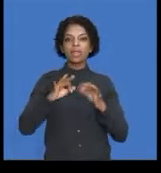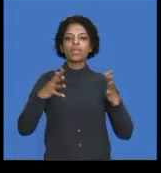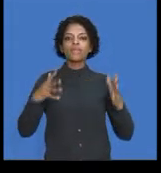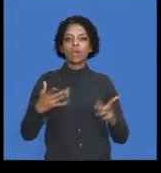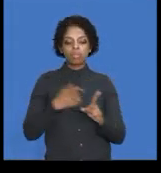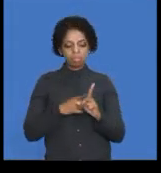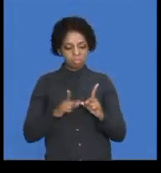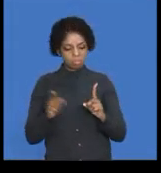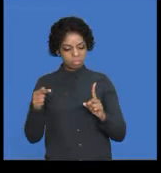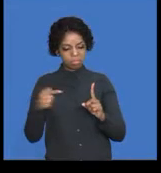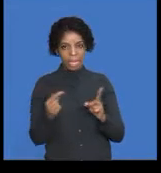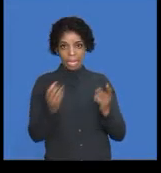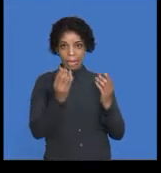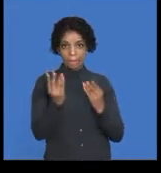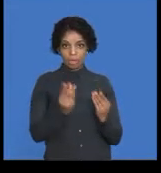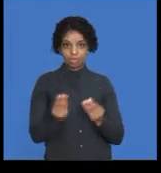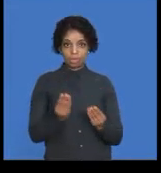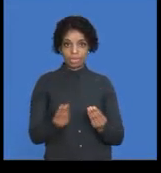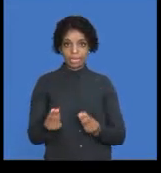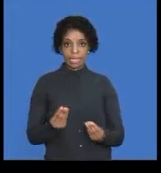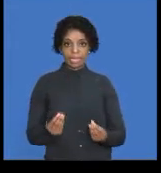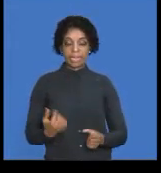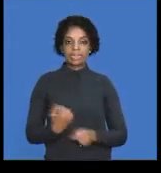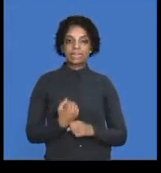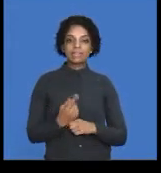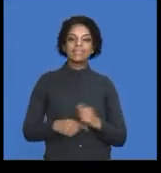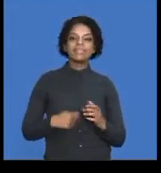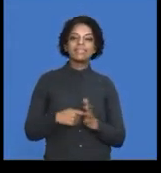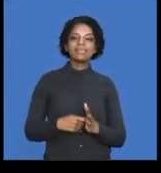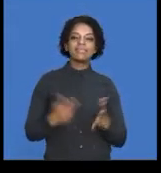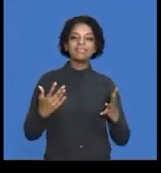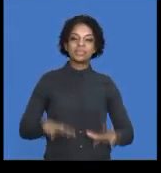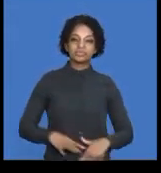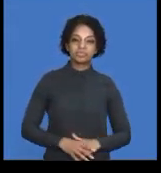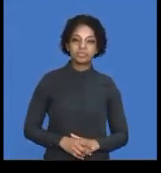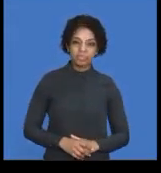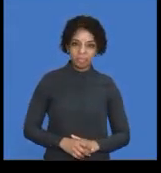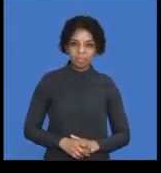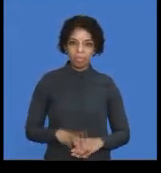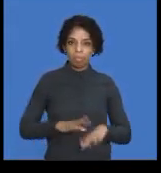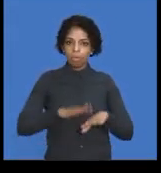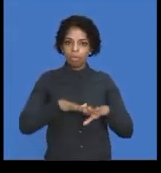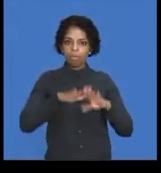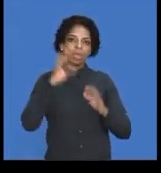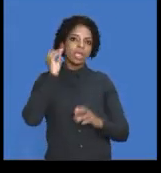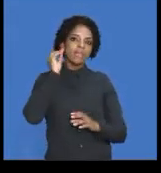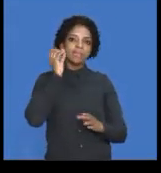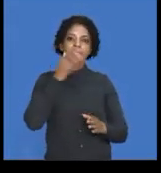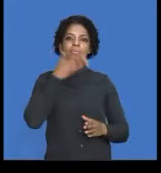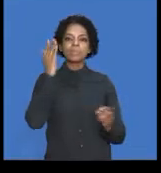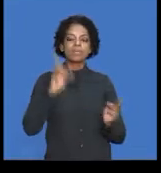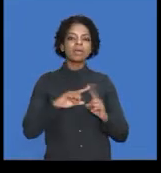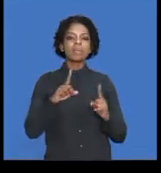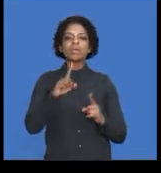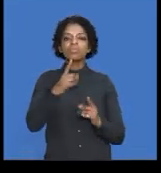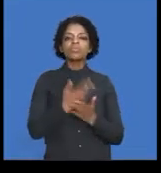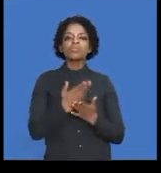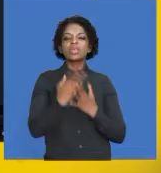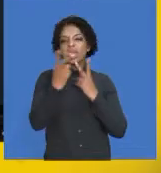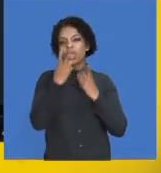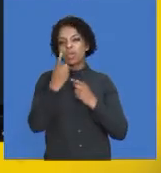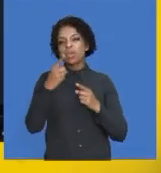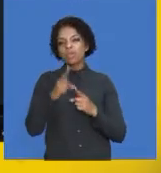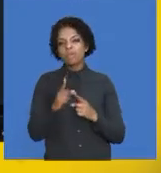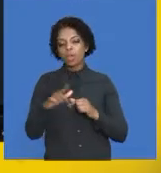indirect materials that were purchased. Okay. There was no other information, but you could look for a return of indirect